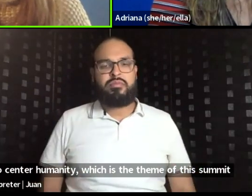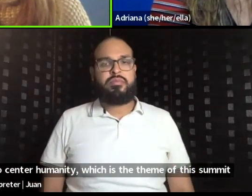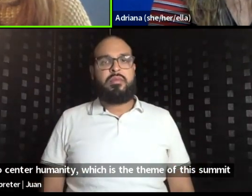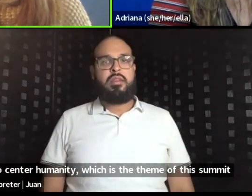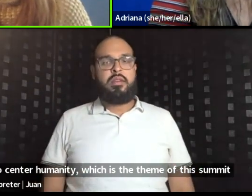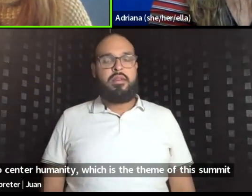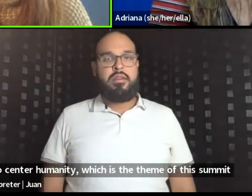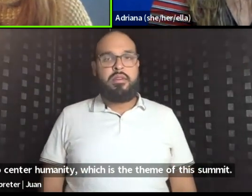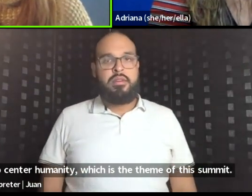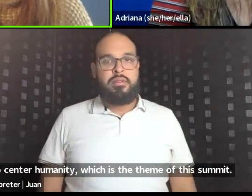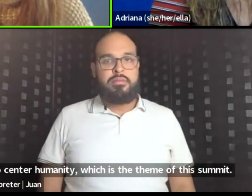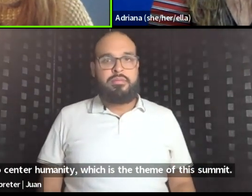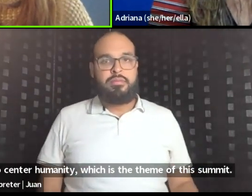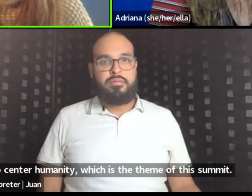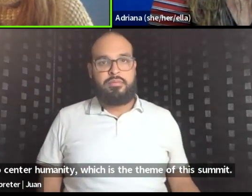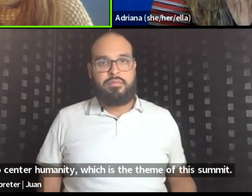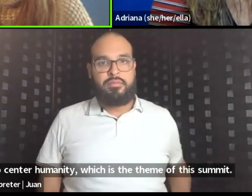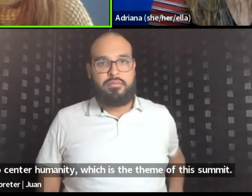Yeah.